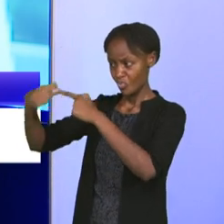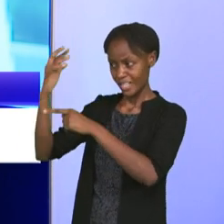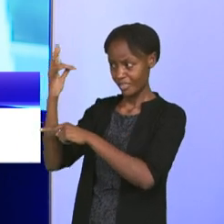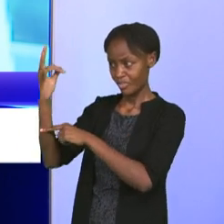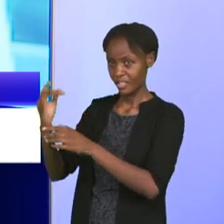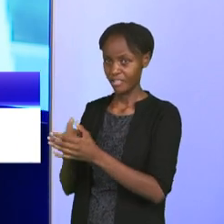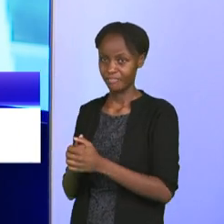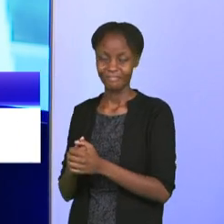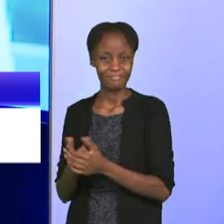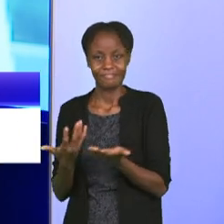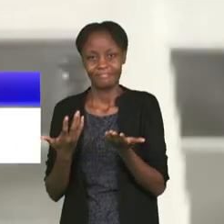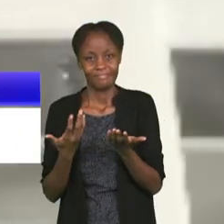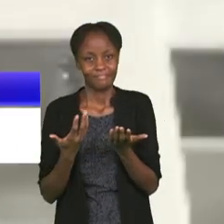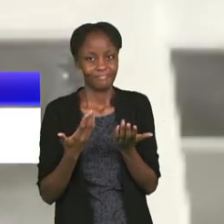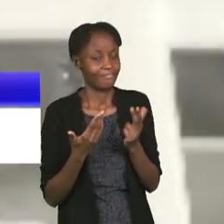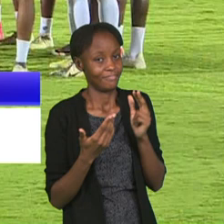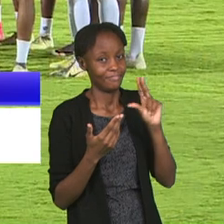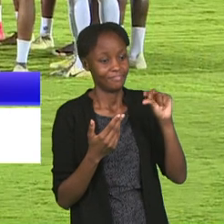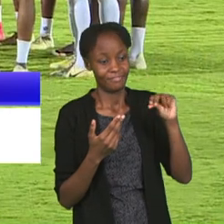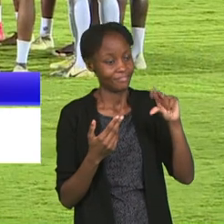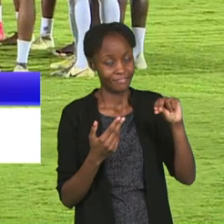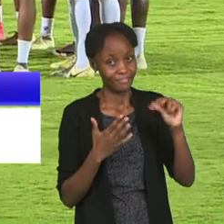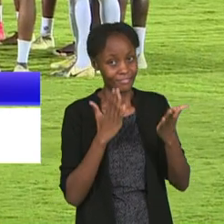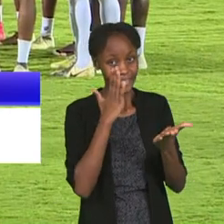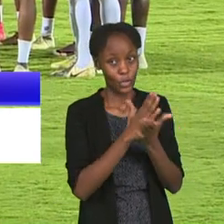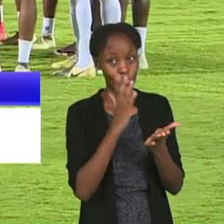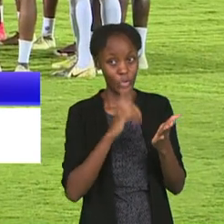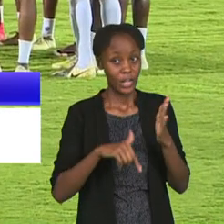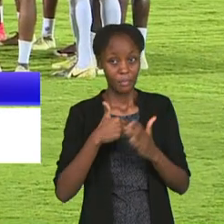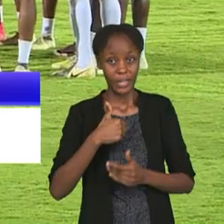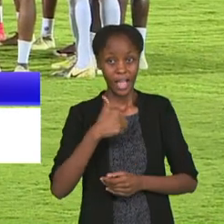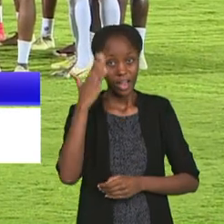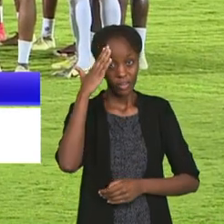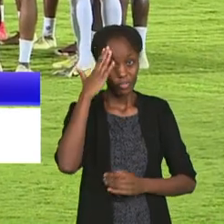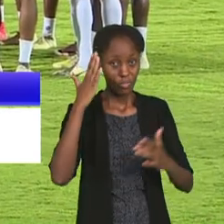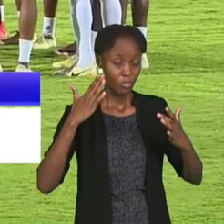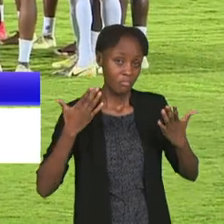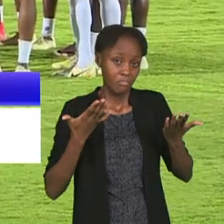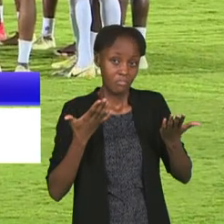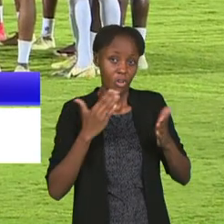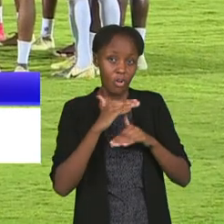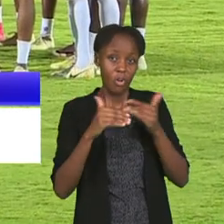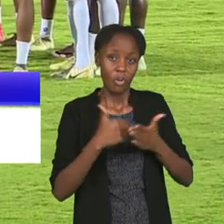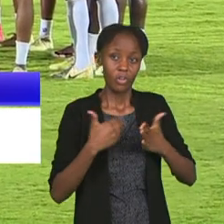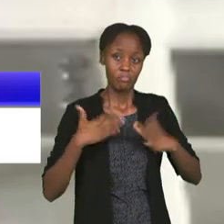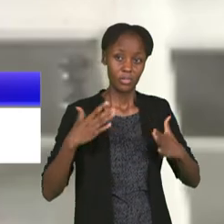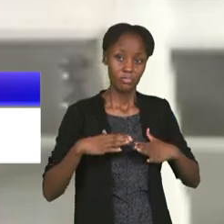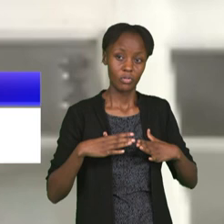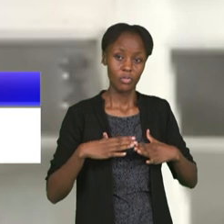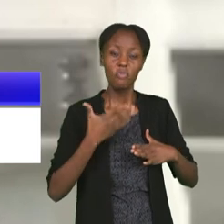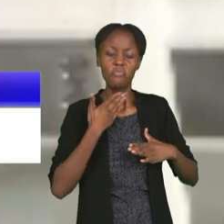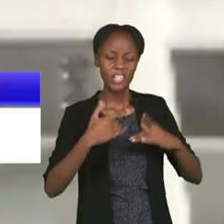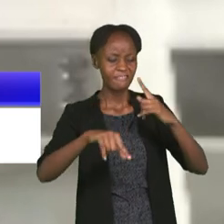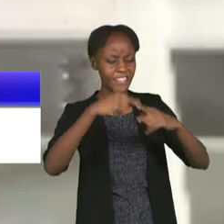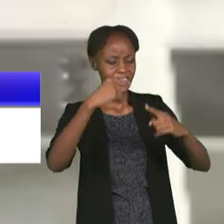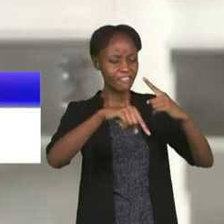No, we have to be realistic. I know everybody would like a victory